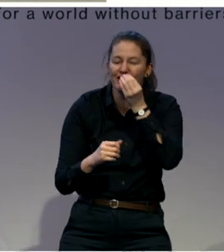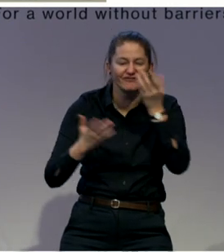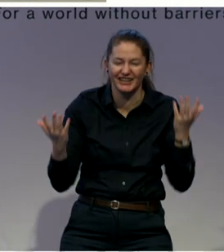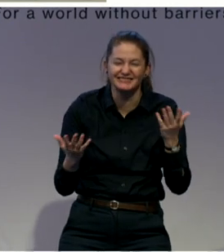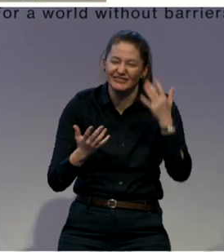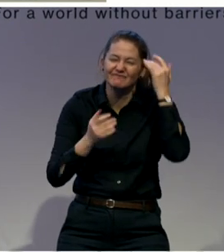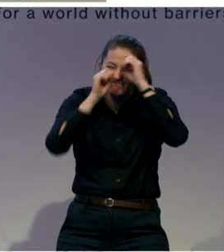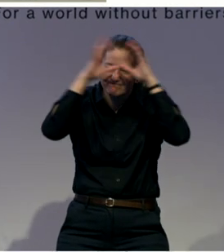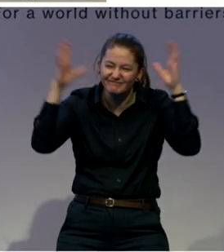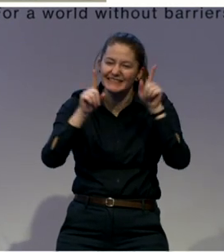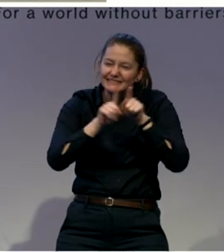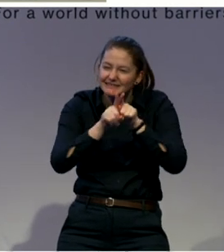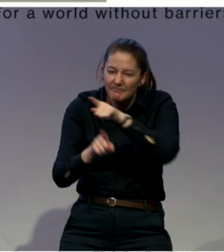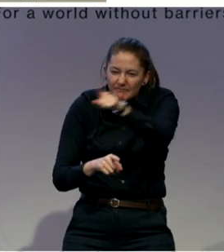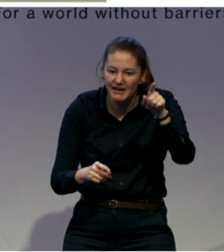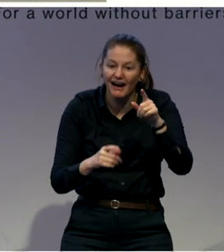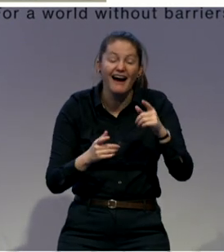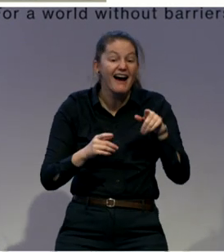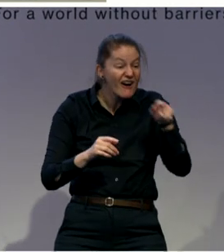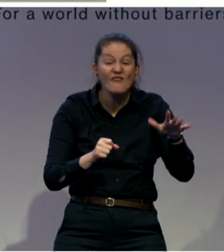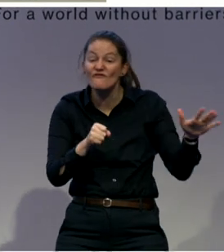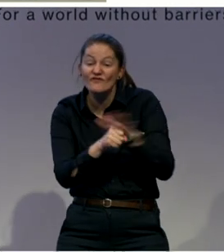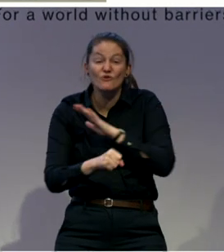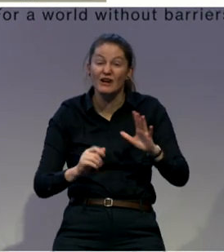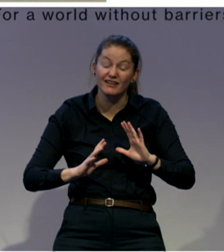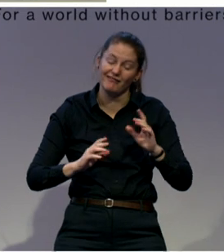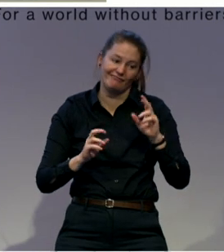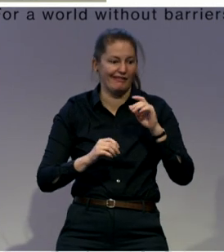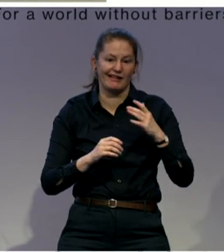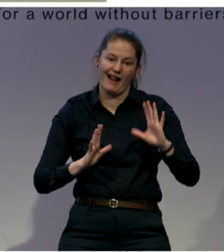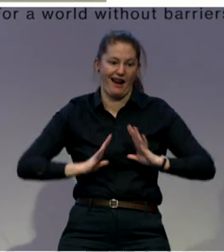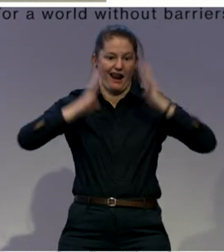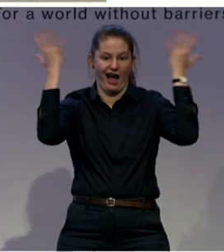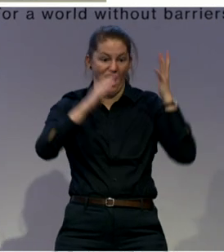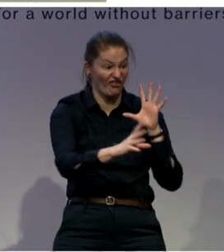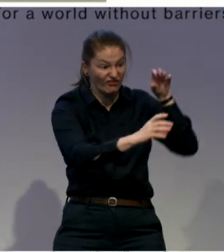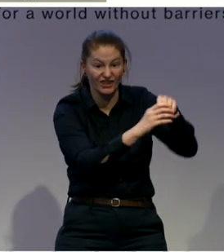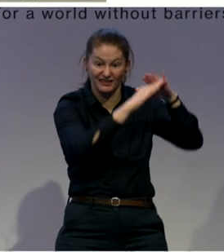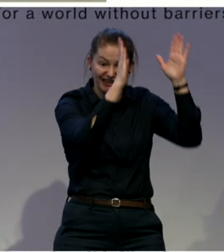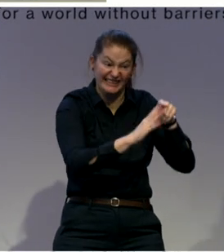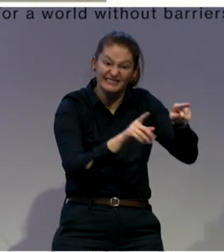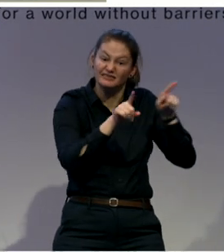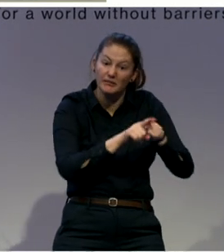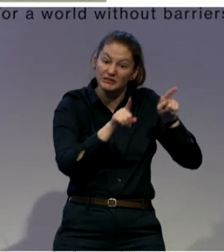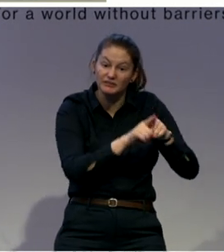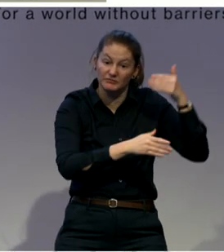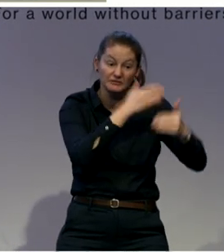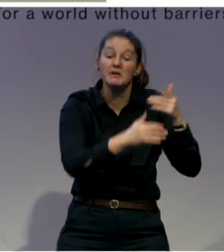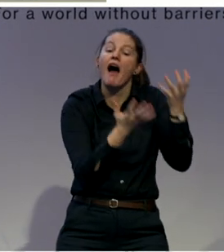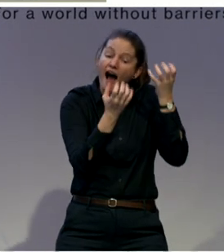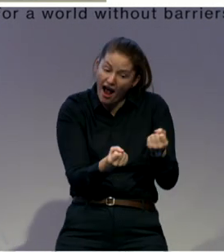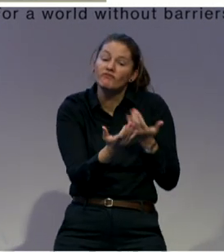to eat. This will be, I think, annoying for most of us. So this is what the institutionalization is. It's giving people the power and the